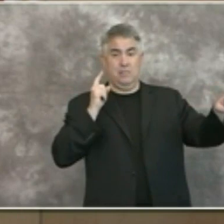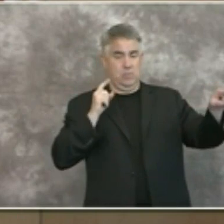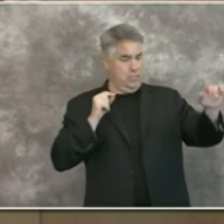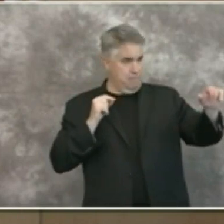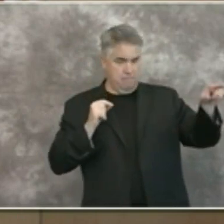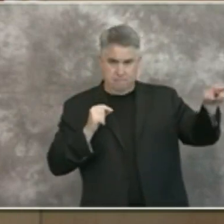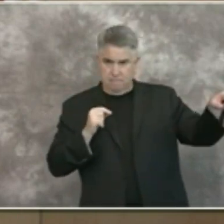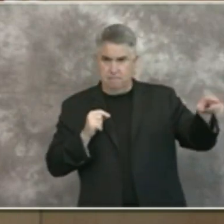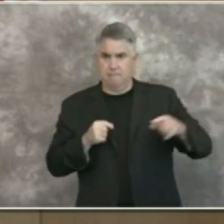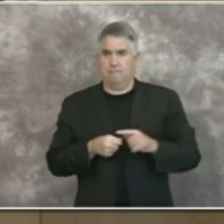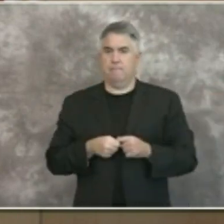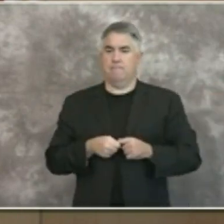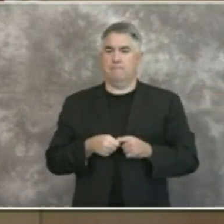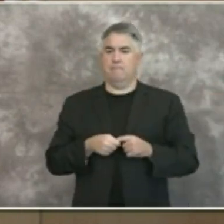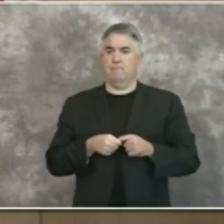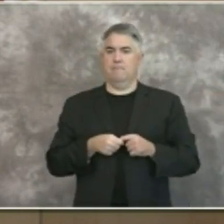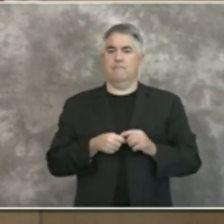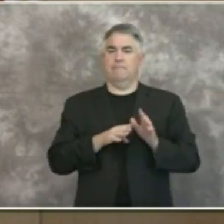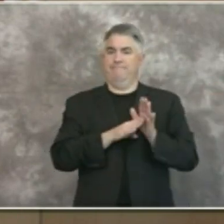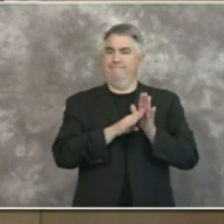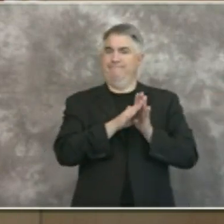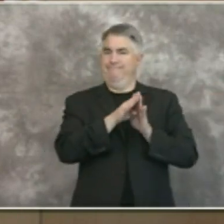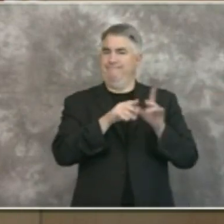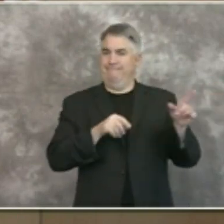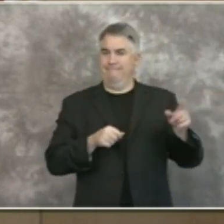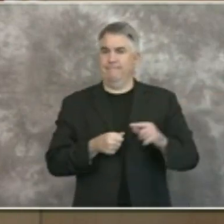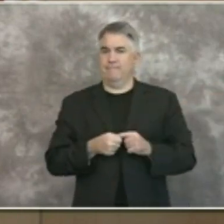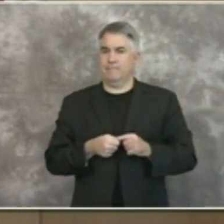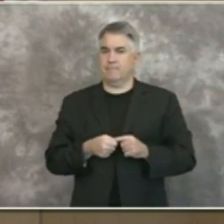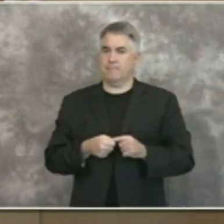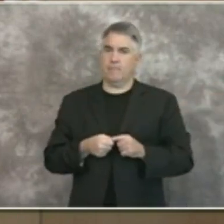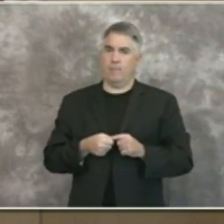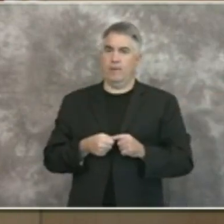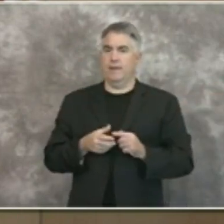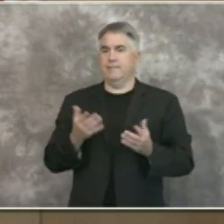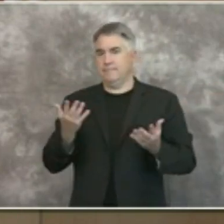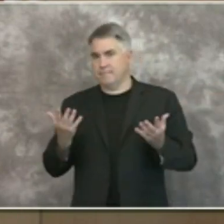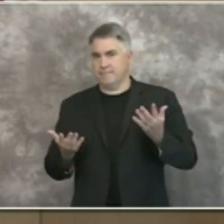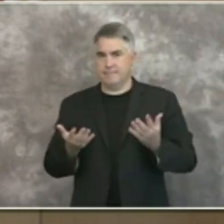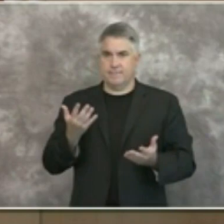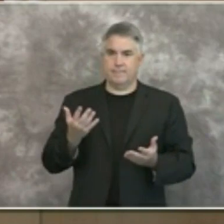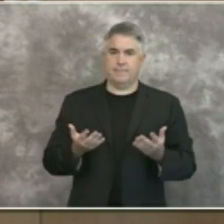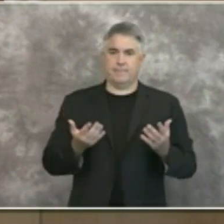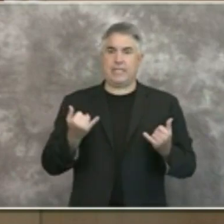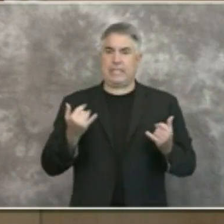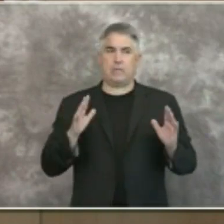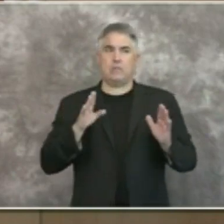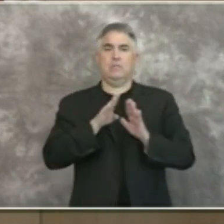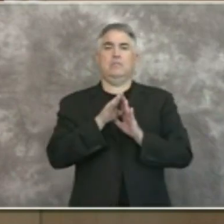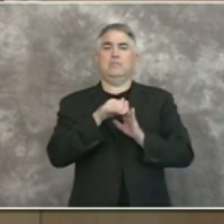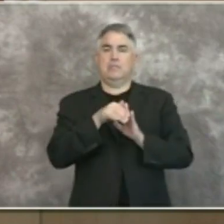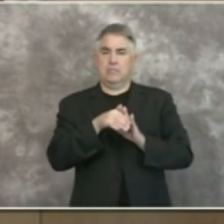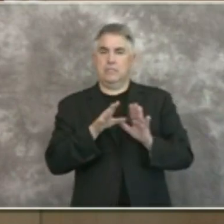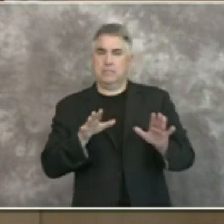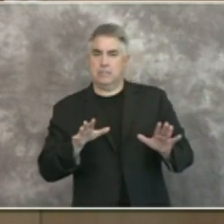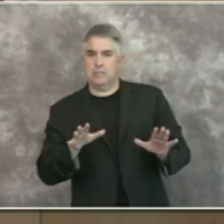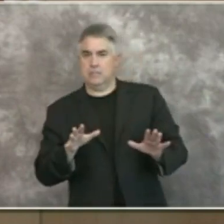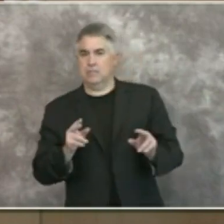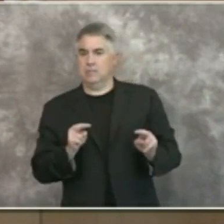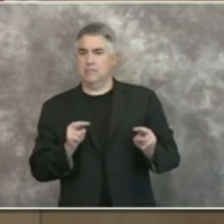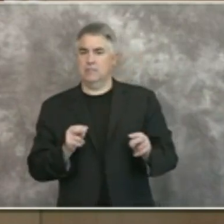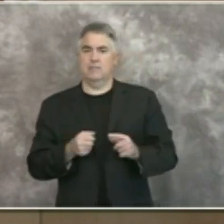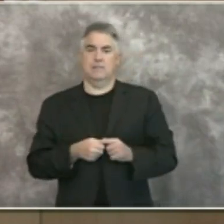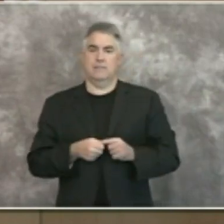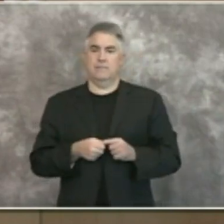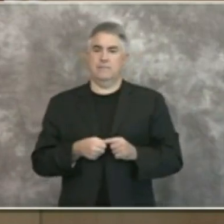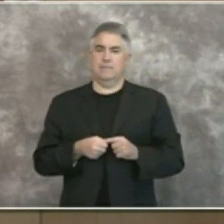peak things uh things seem to have uh quieted down there's always going to be movement back and forward across